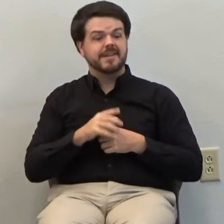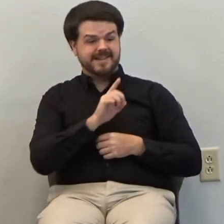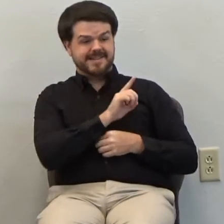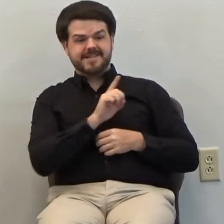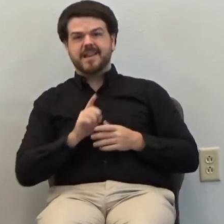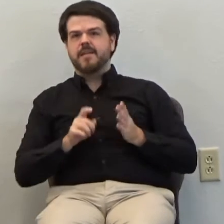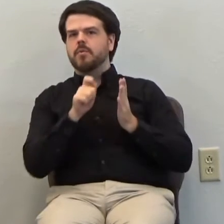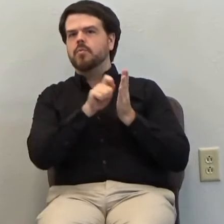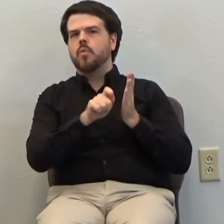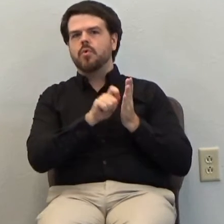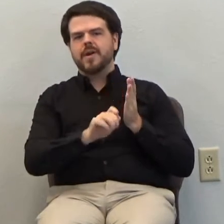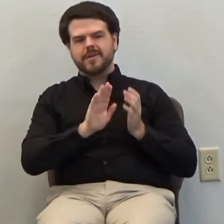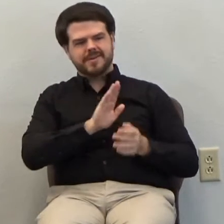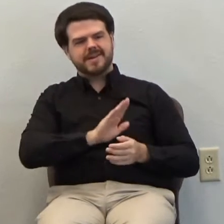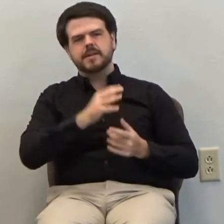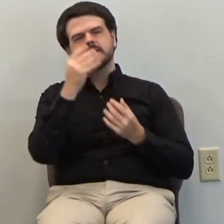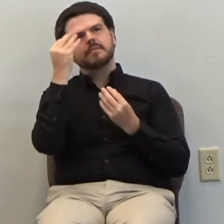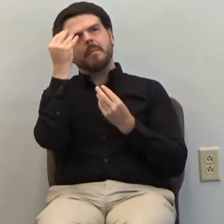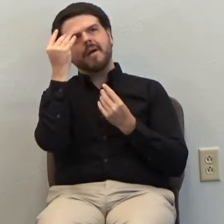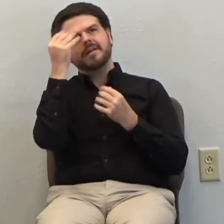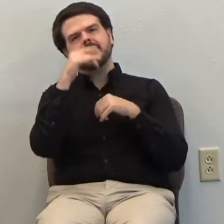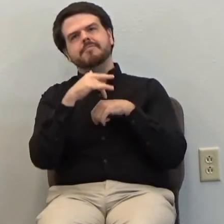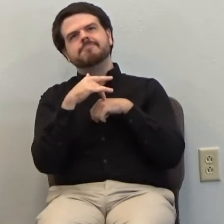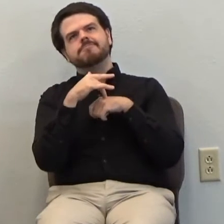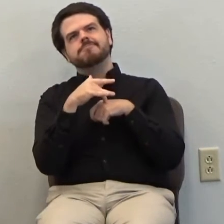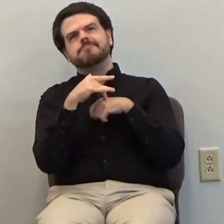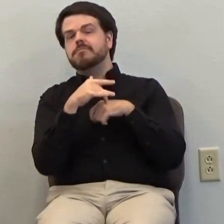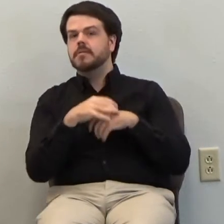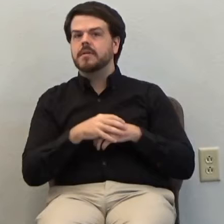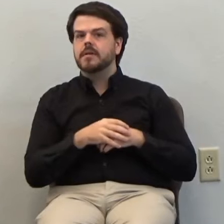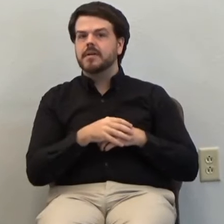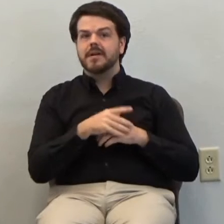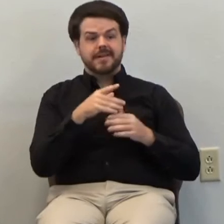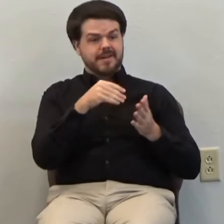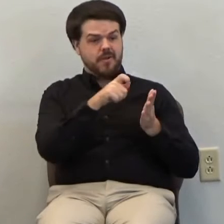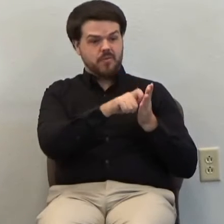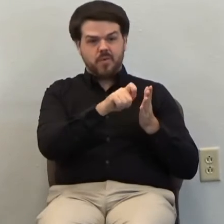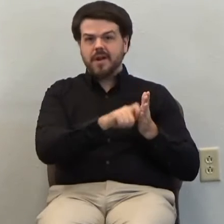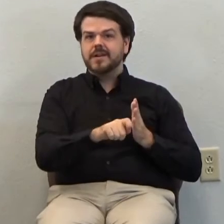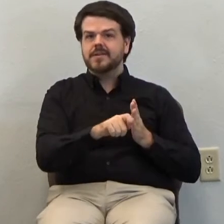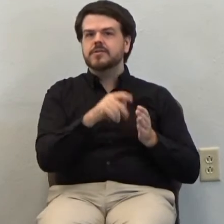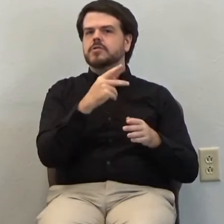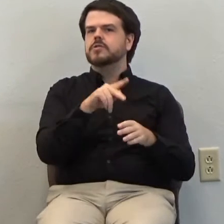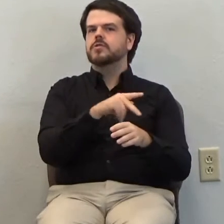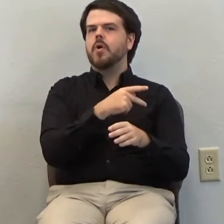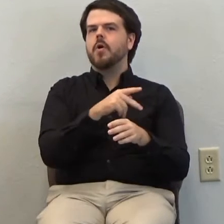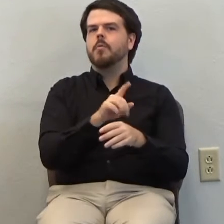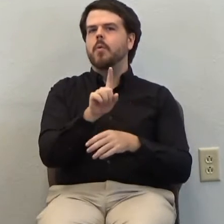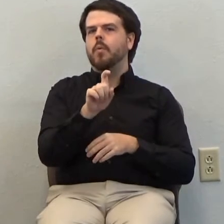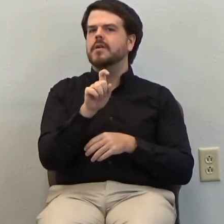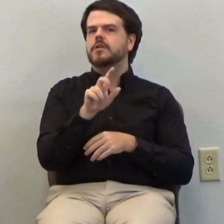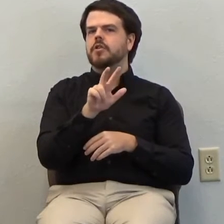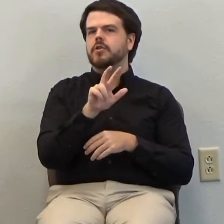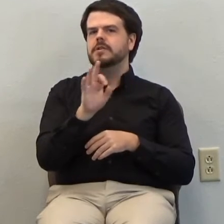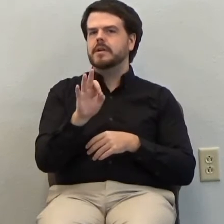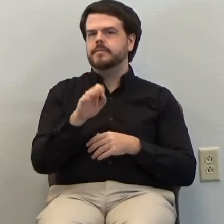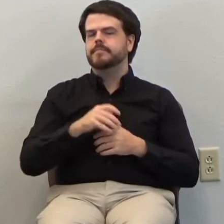down his meditations, and they were placed, as I said, in the Old Testament as Psalm 139.